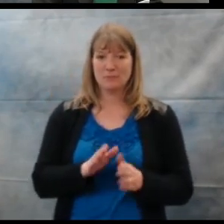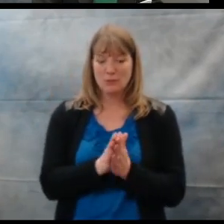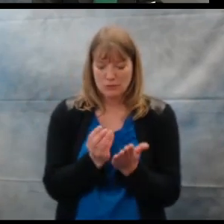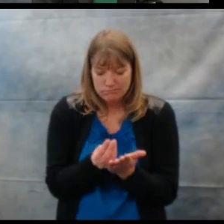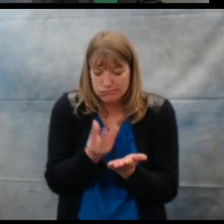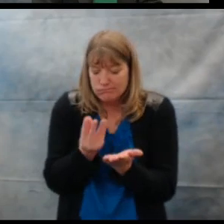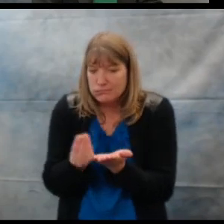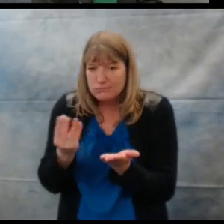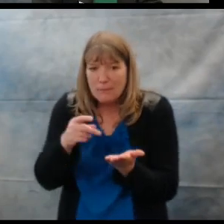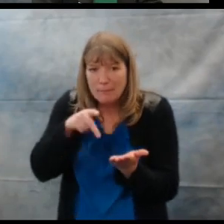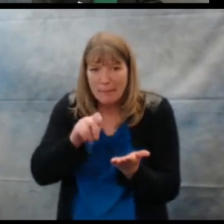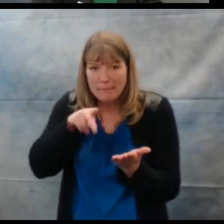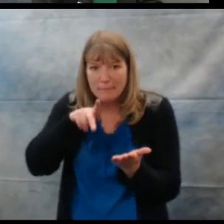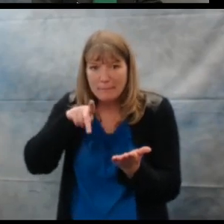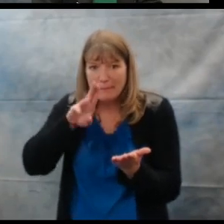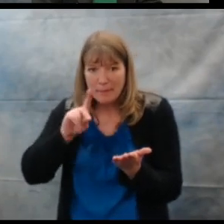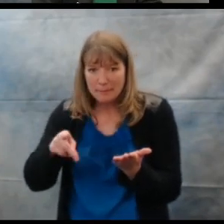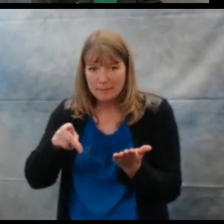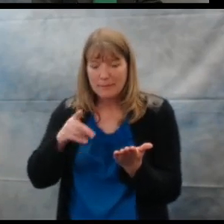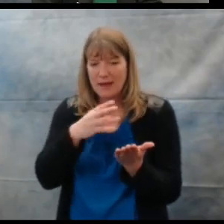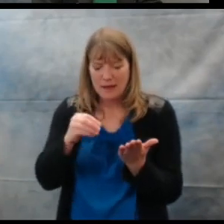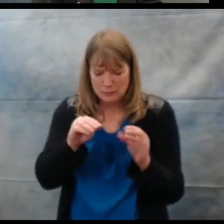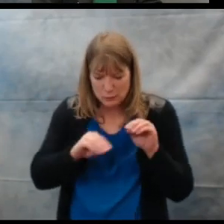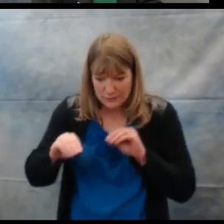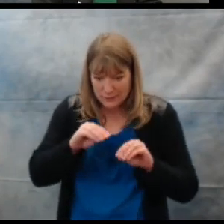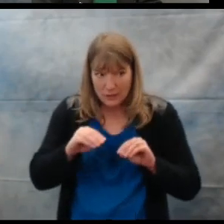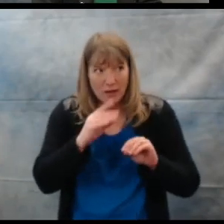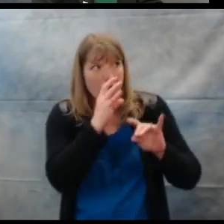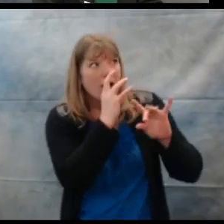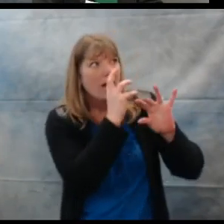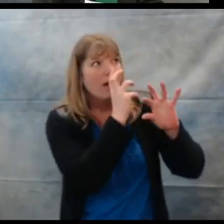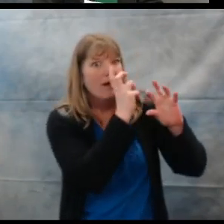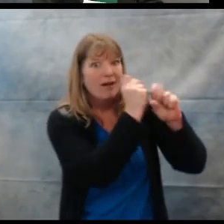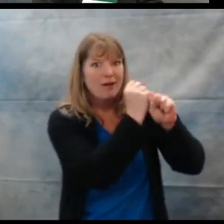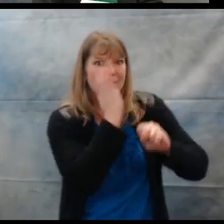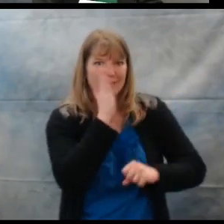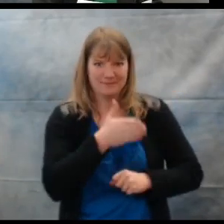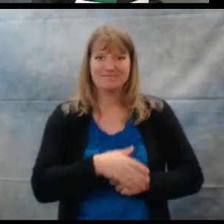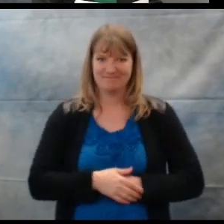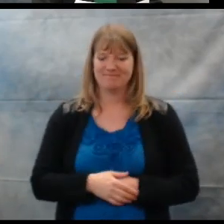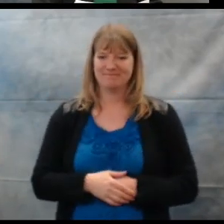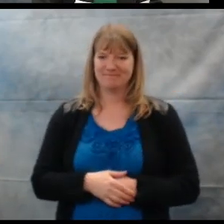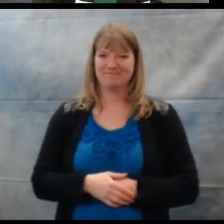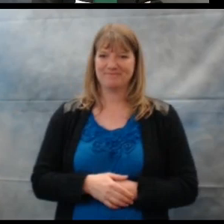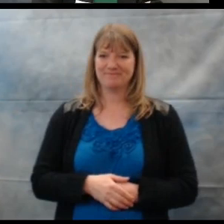Pop-up books and books with moving parts capture interests.